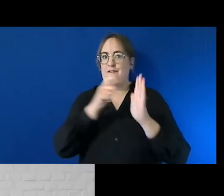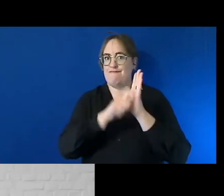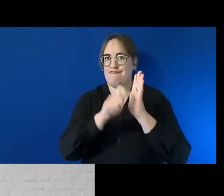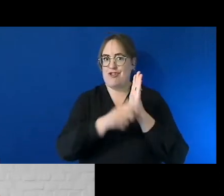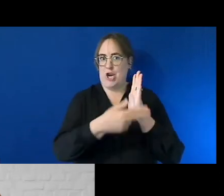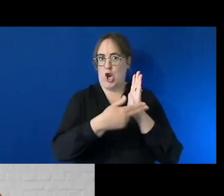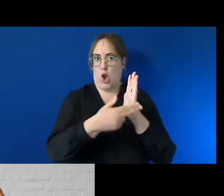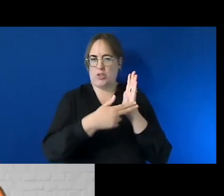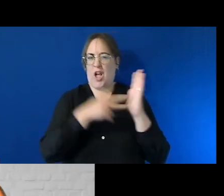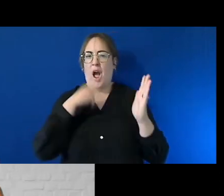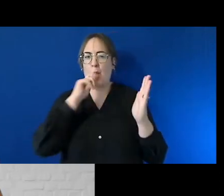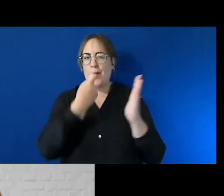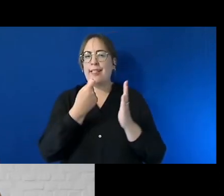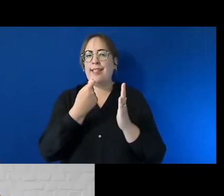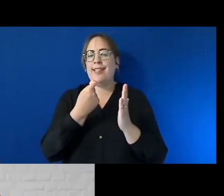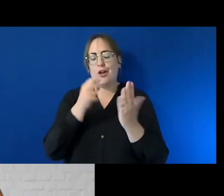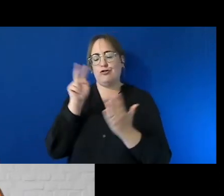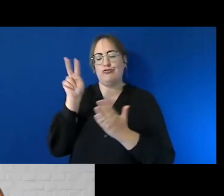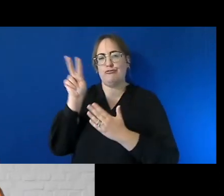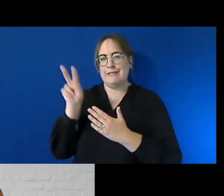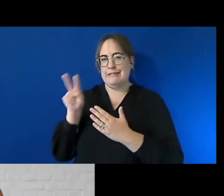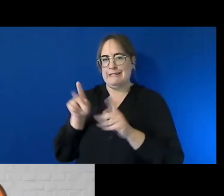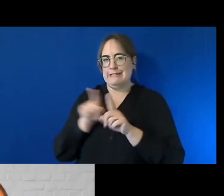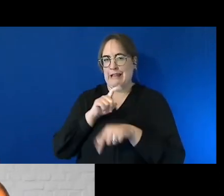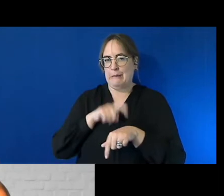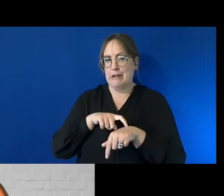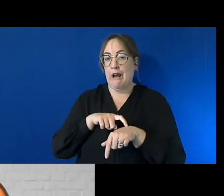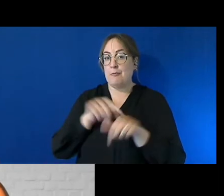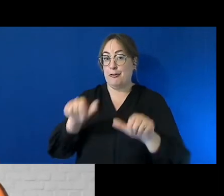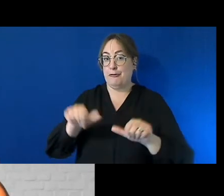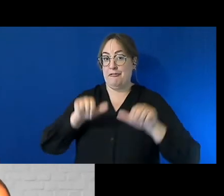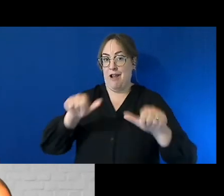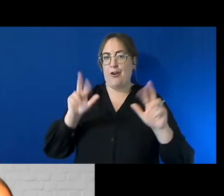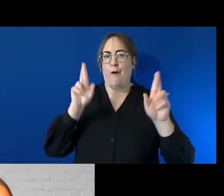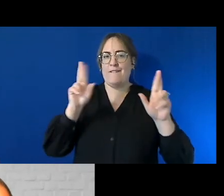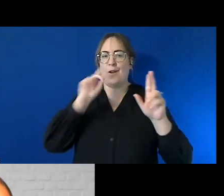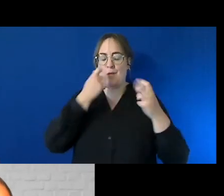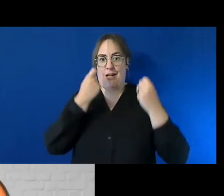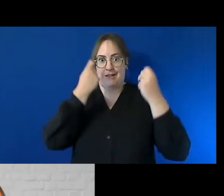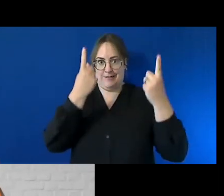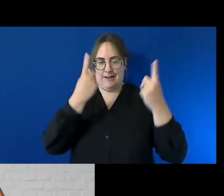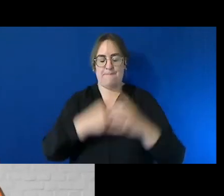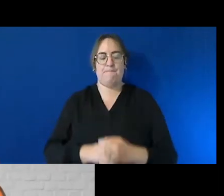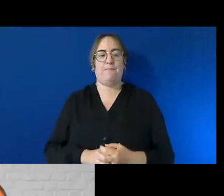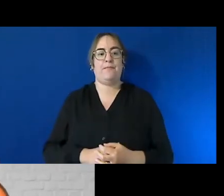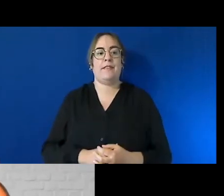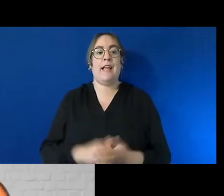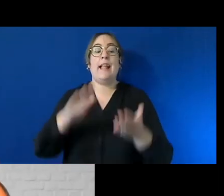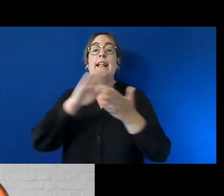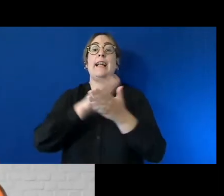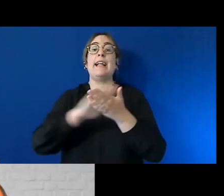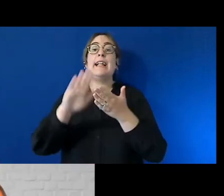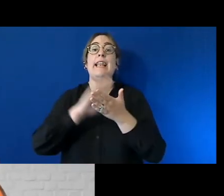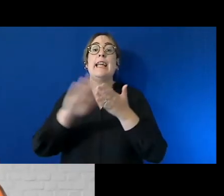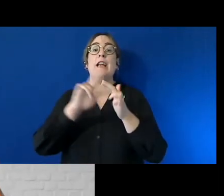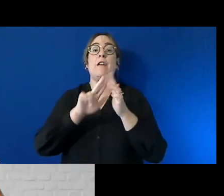fly so i'll i'll read out some notes for everyone and have you you'll get a really good understanding uh clean force property services uh